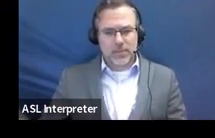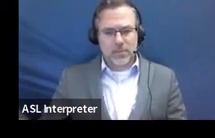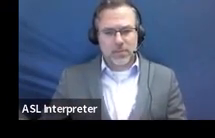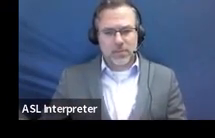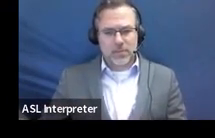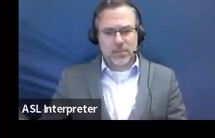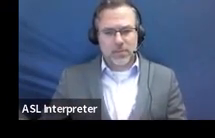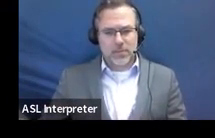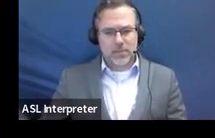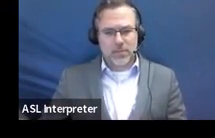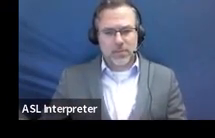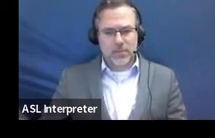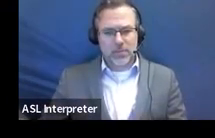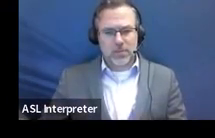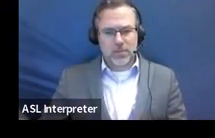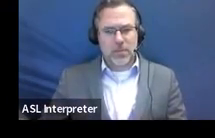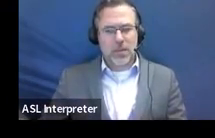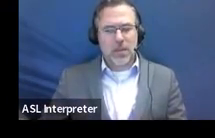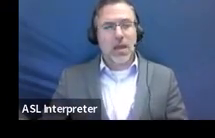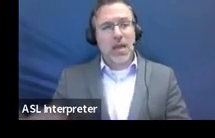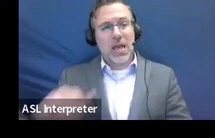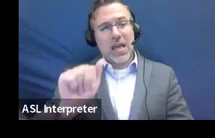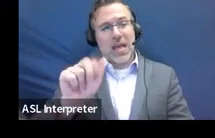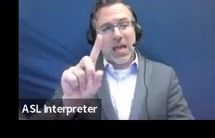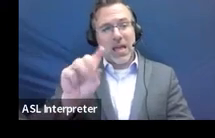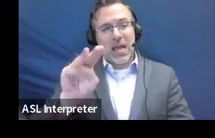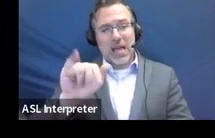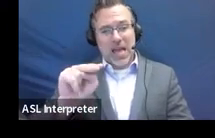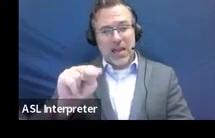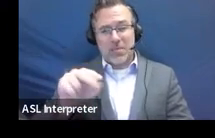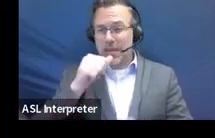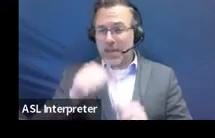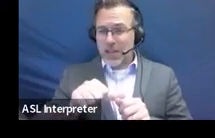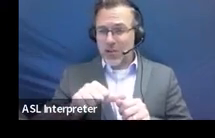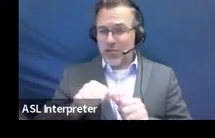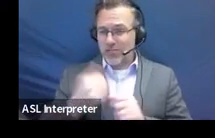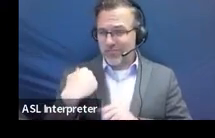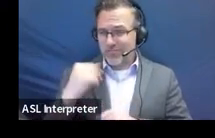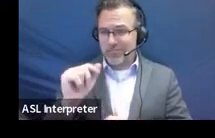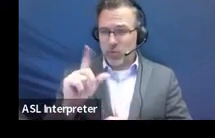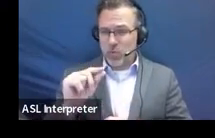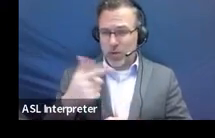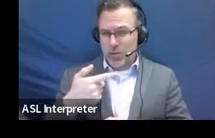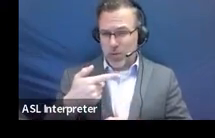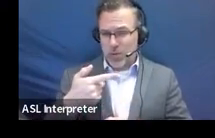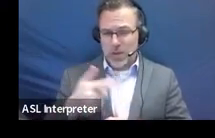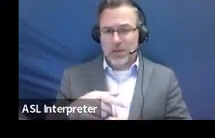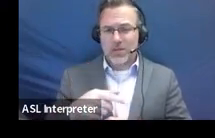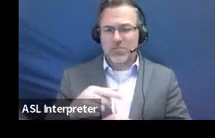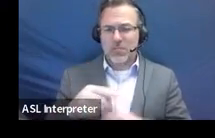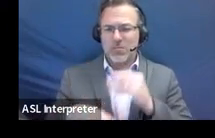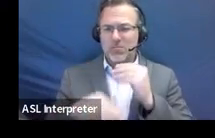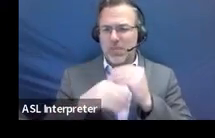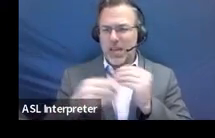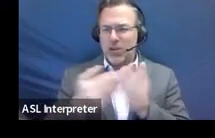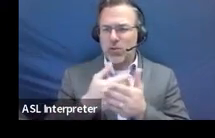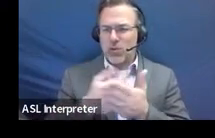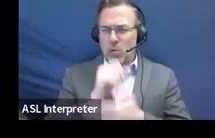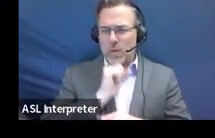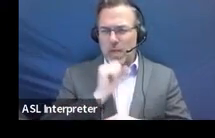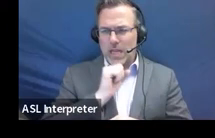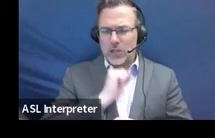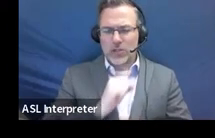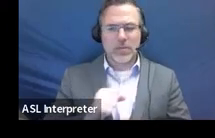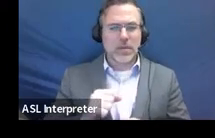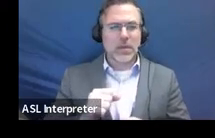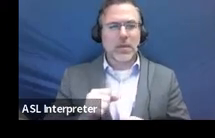take you to the administrative letter from 2021 2021 about that change and ending age. And then the second link takes you to where that